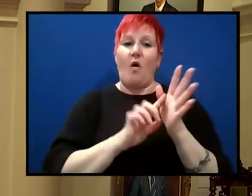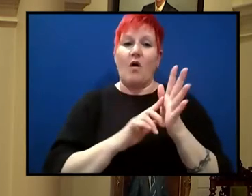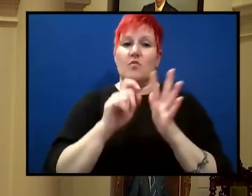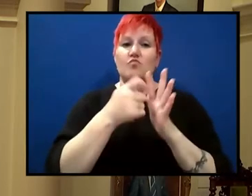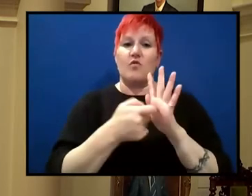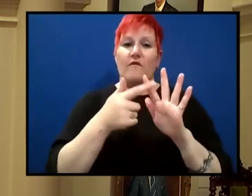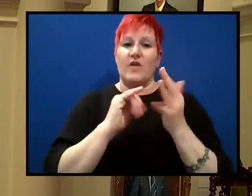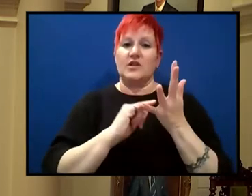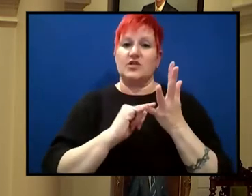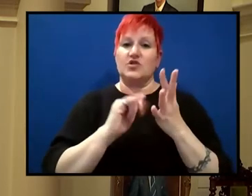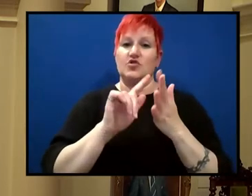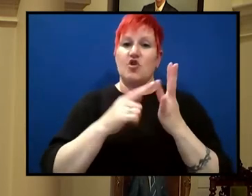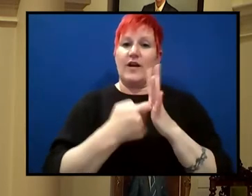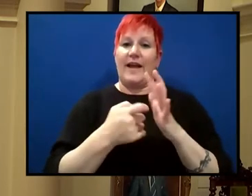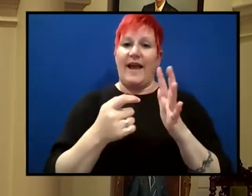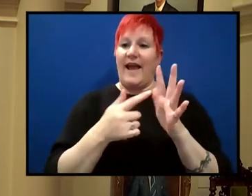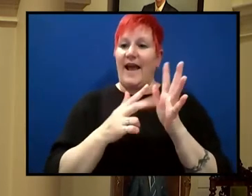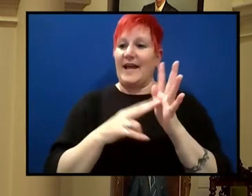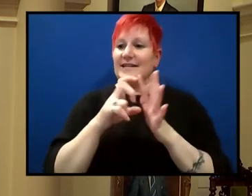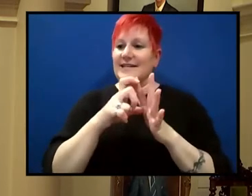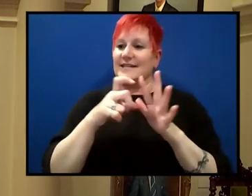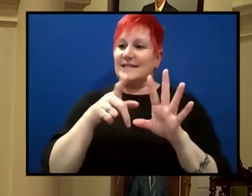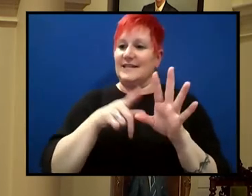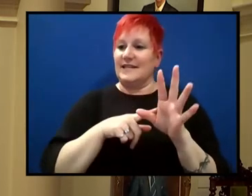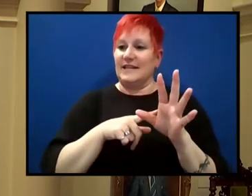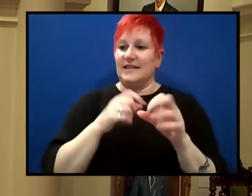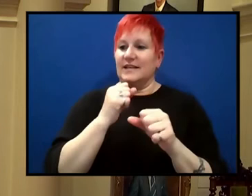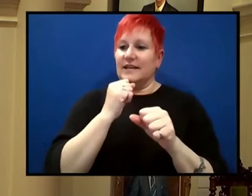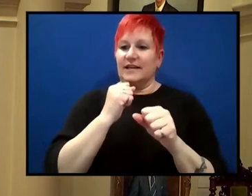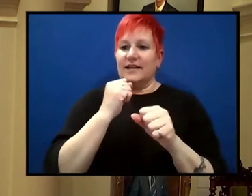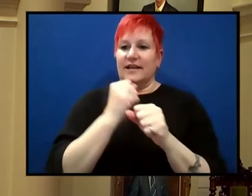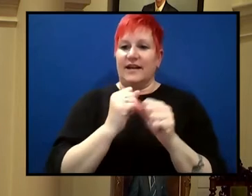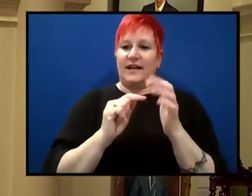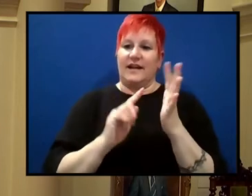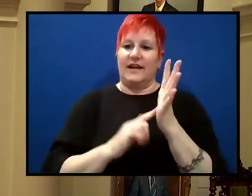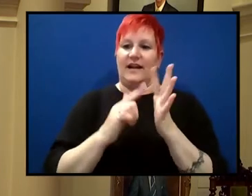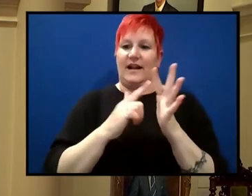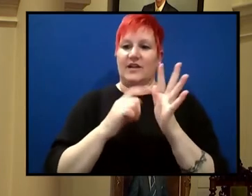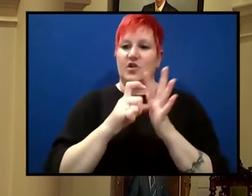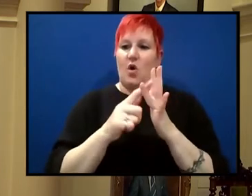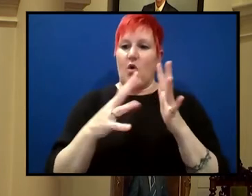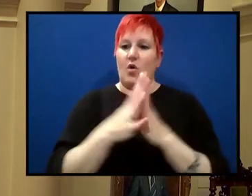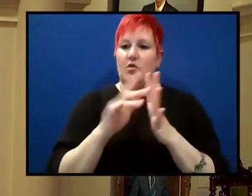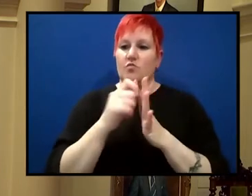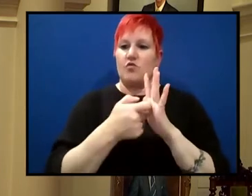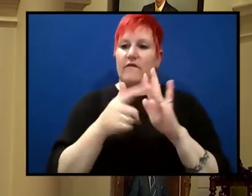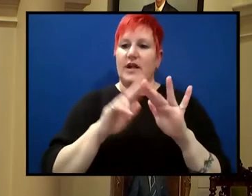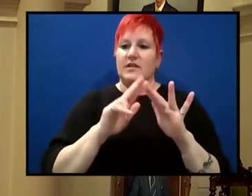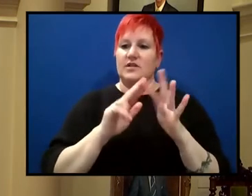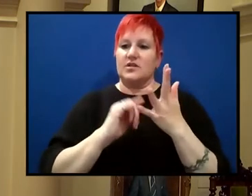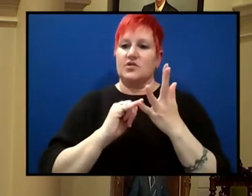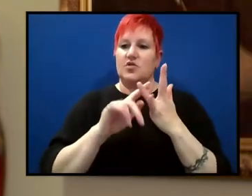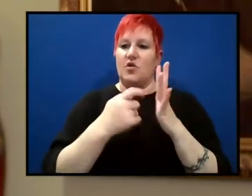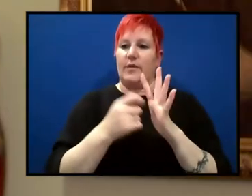Dr Bill Birch, Associate Professor Sandra McLaren and Professor Peter Betts. Welcome to you all. Thank you.